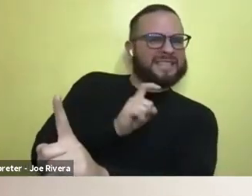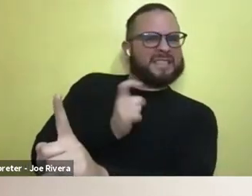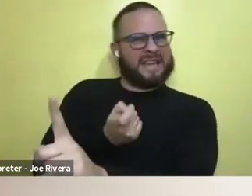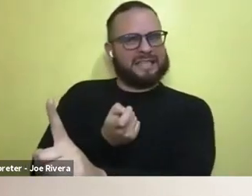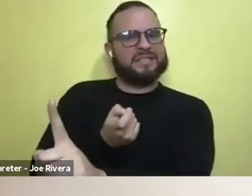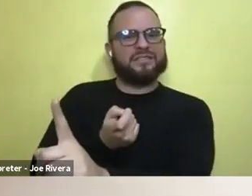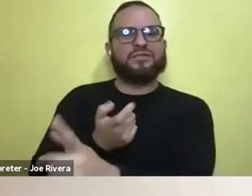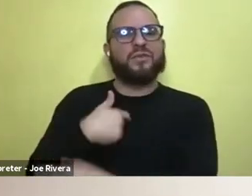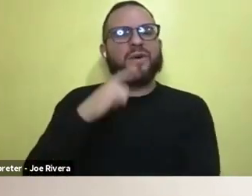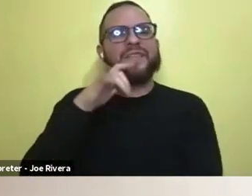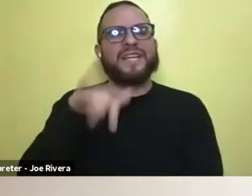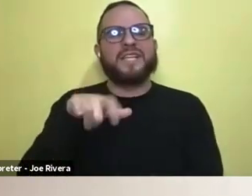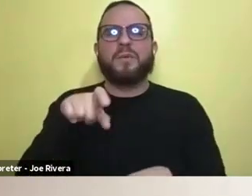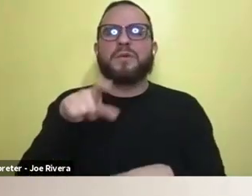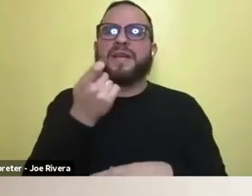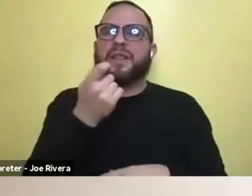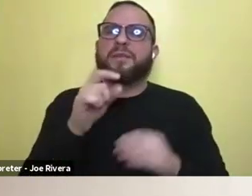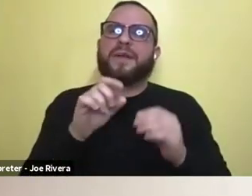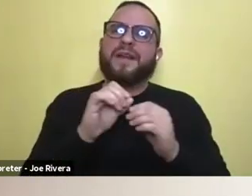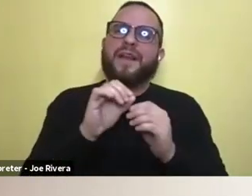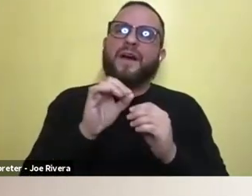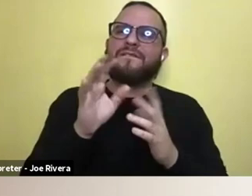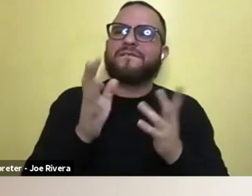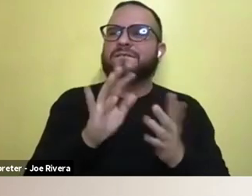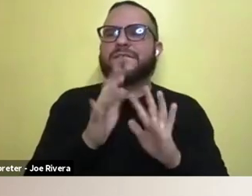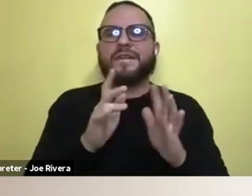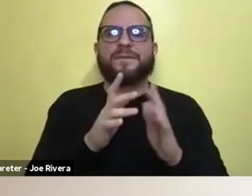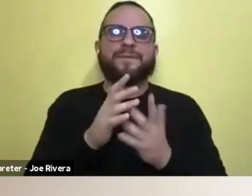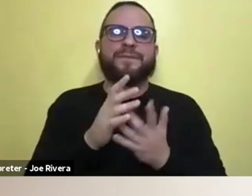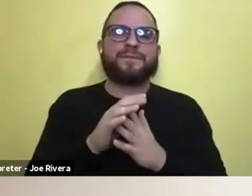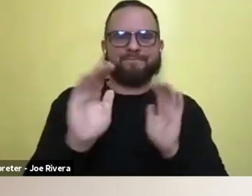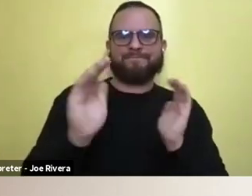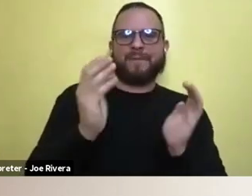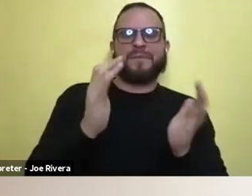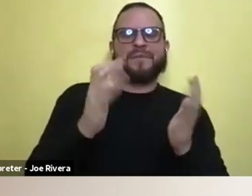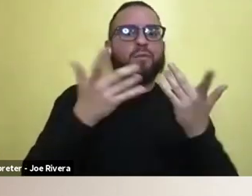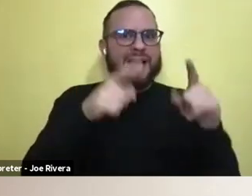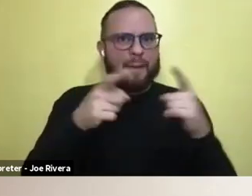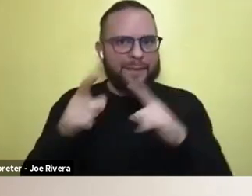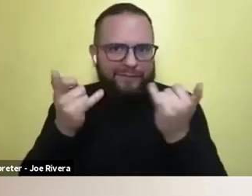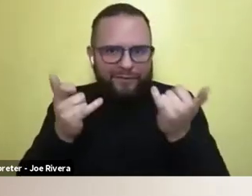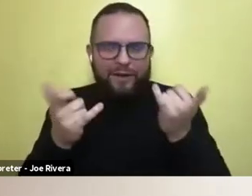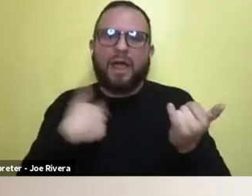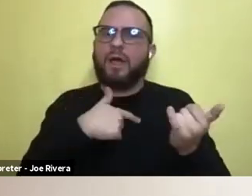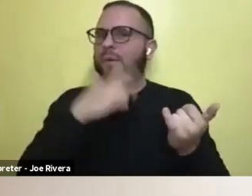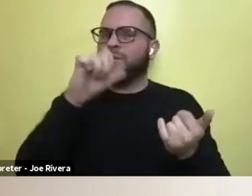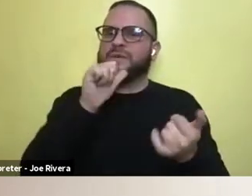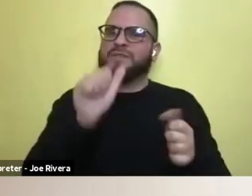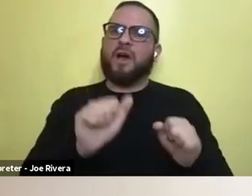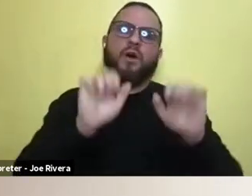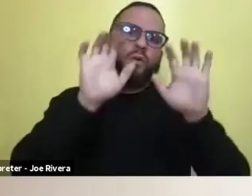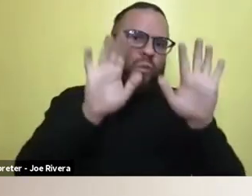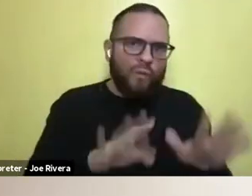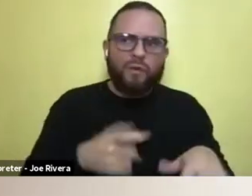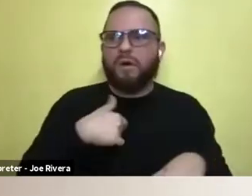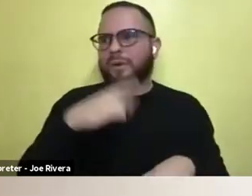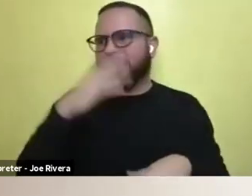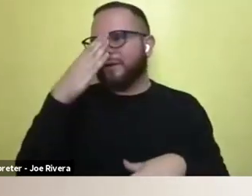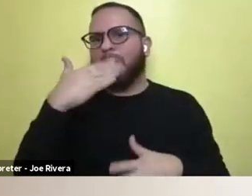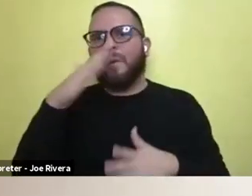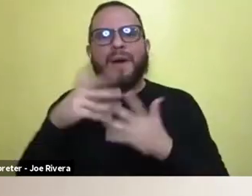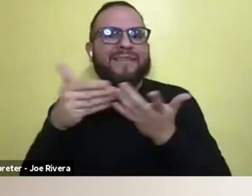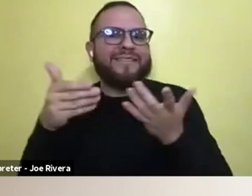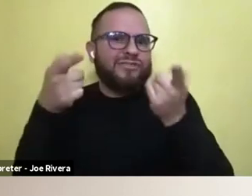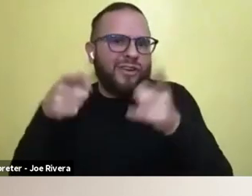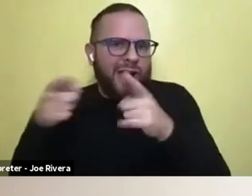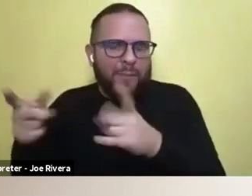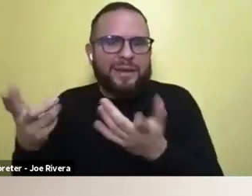allegory for what's happening in the planet today. We know it's not great. We know bad things are happening. If we know that, you know,